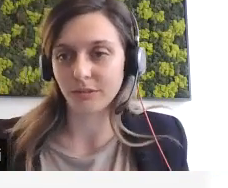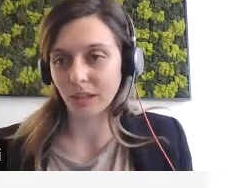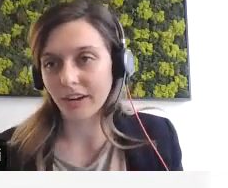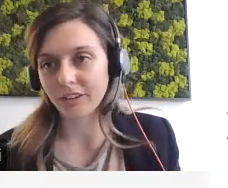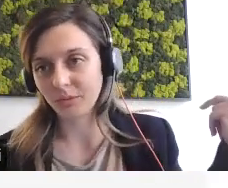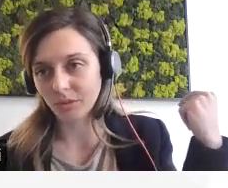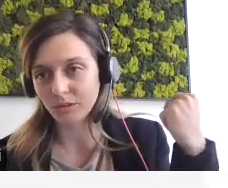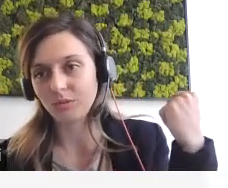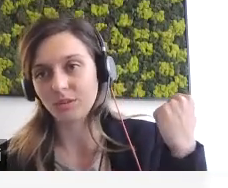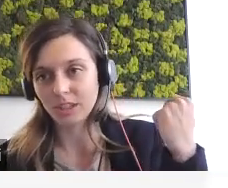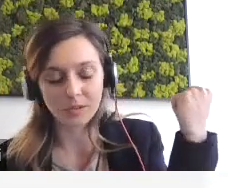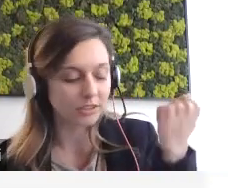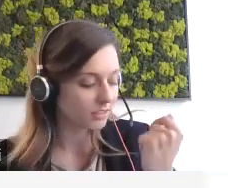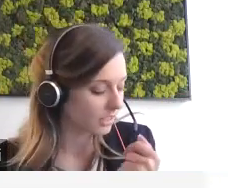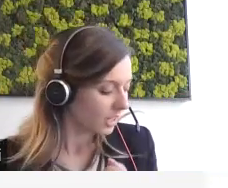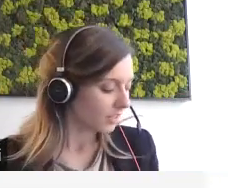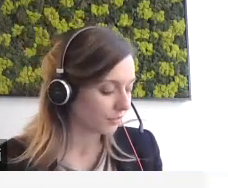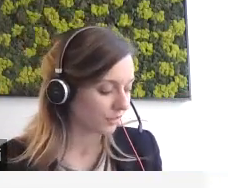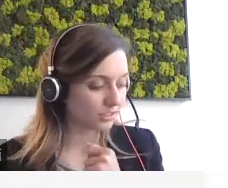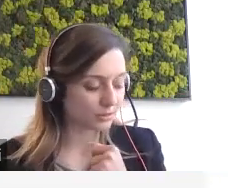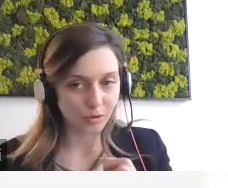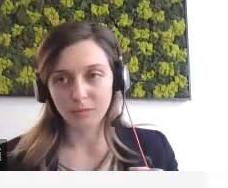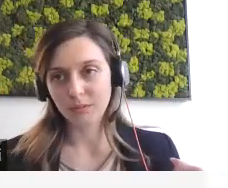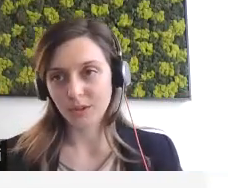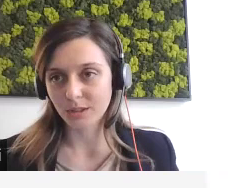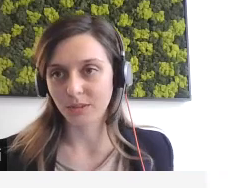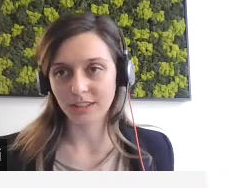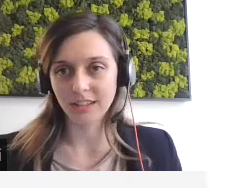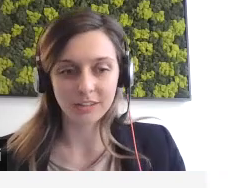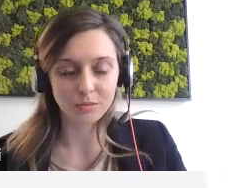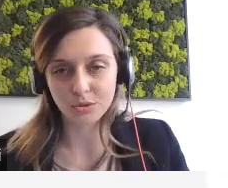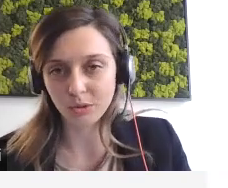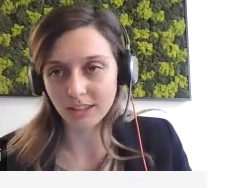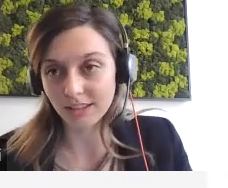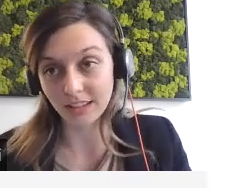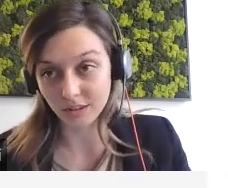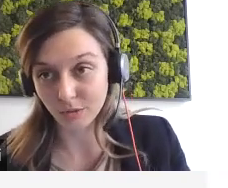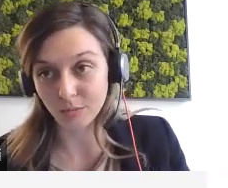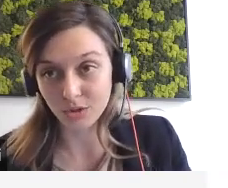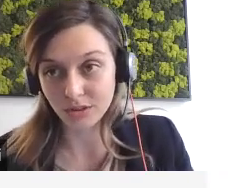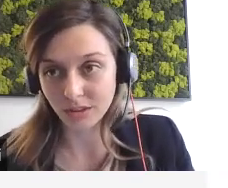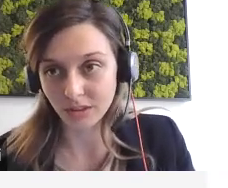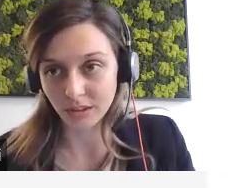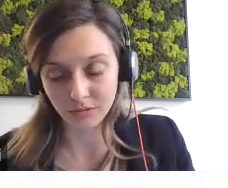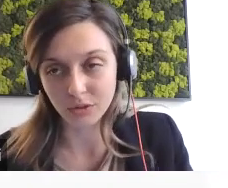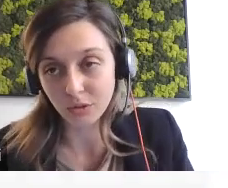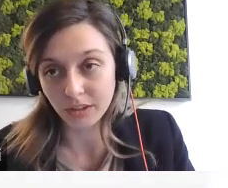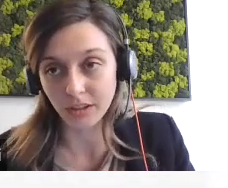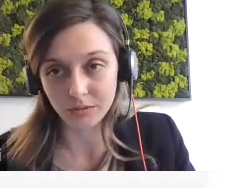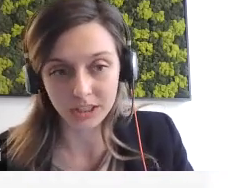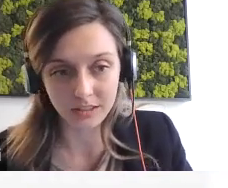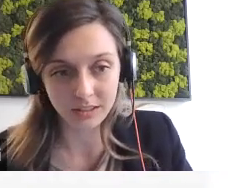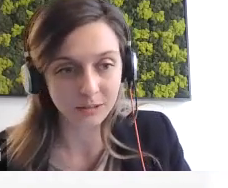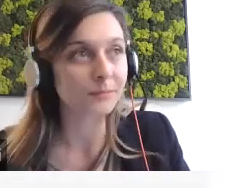familiarity with the tools experience, different problems. But still, it was quite a challenge for most even